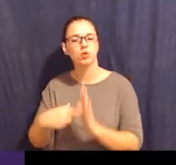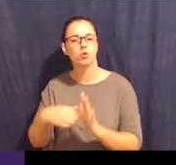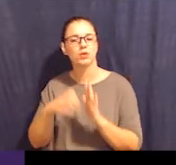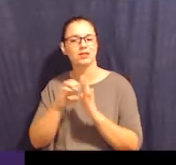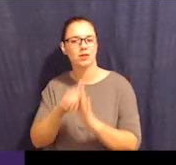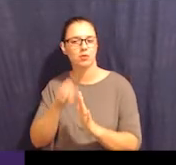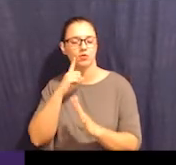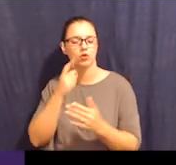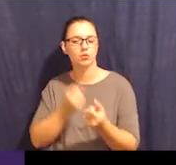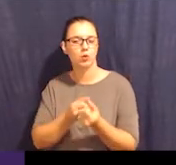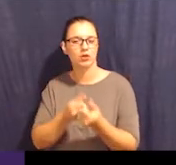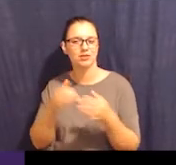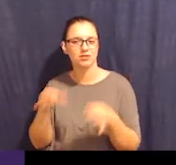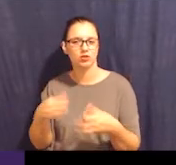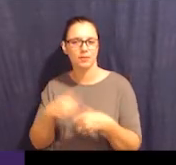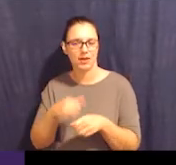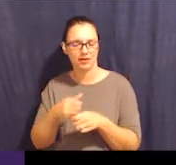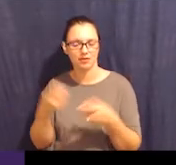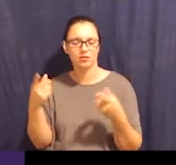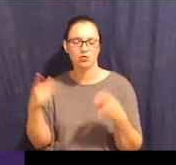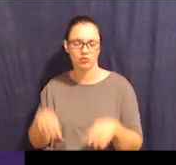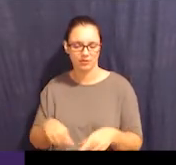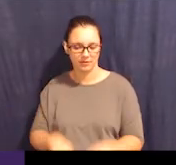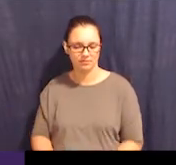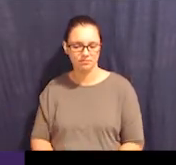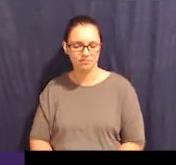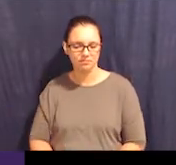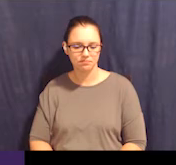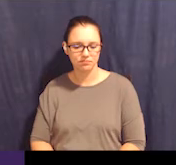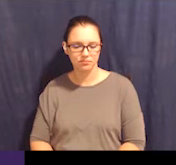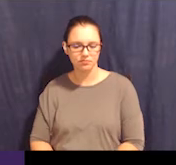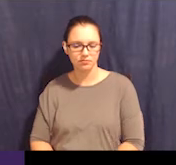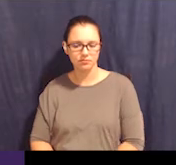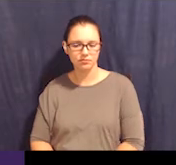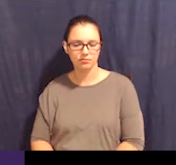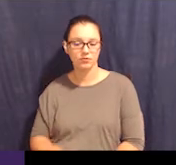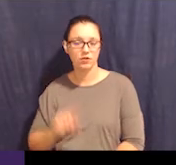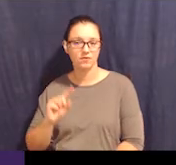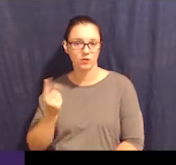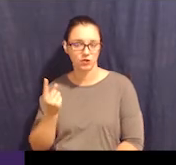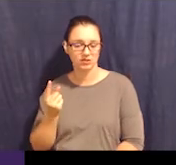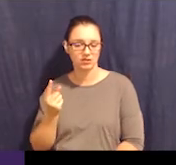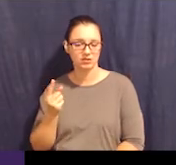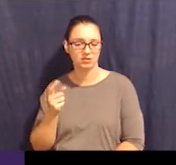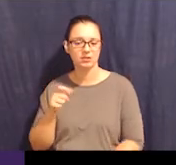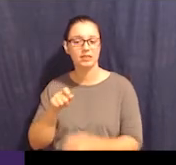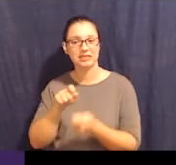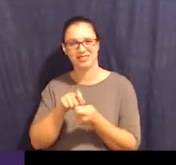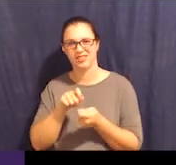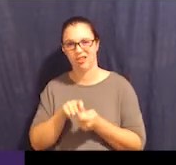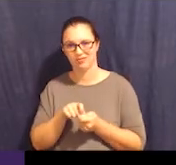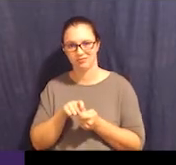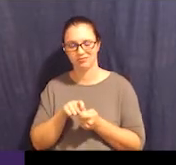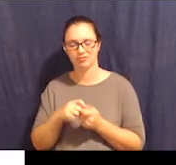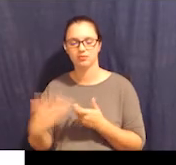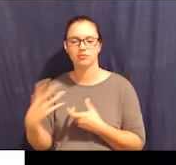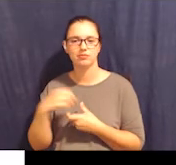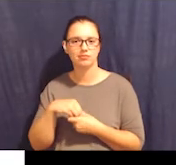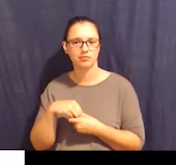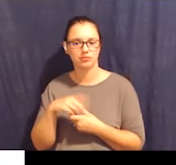And the first one is detailed and it incorporates durable powers of attorney, which I'm calling DPOAs.